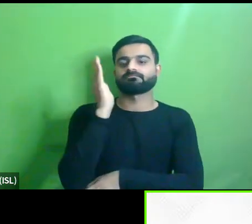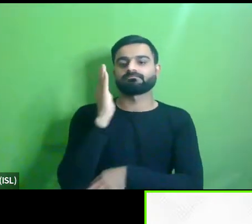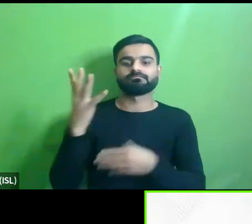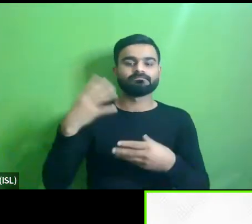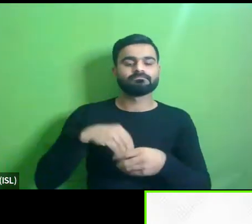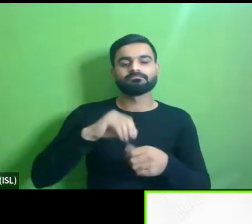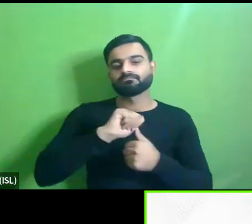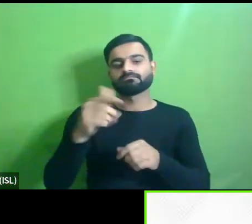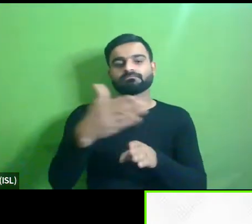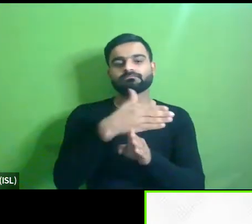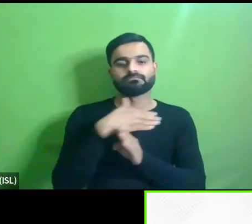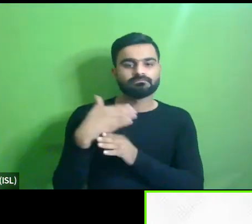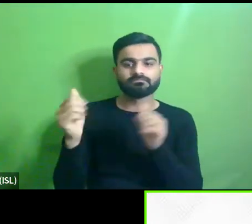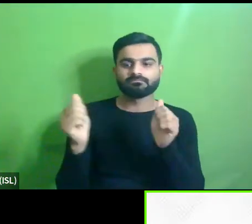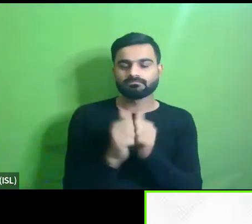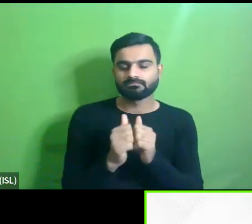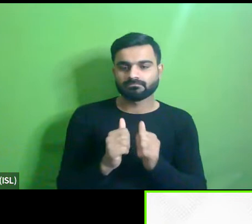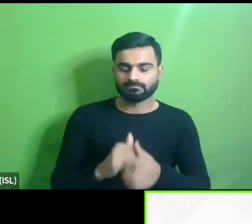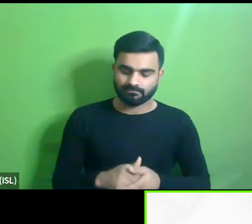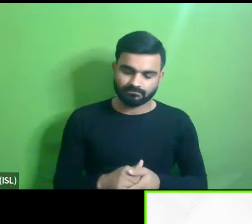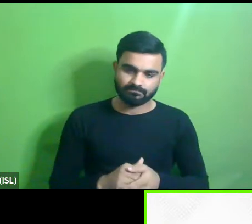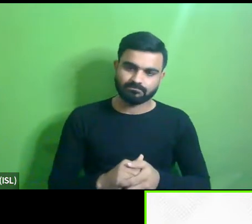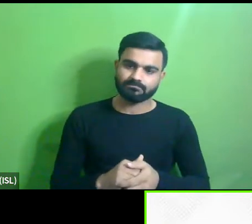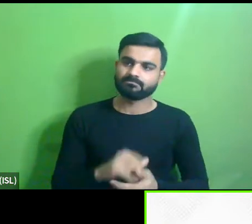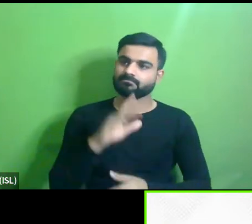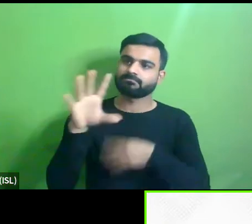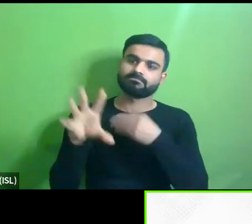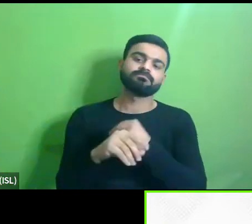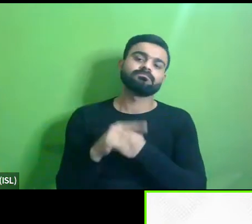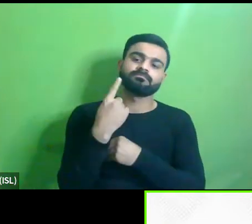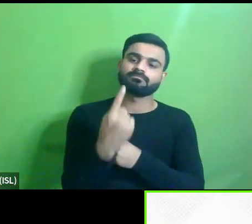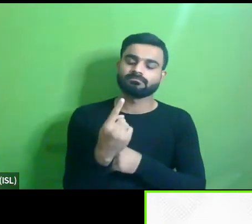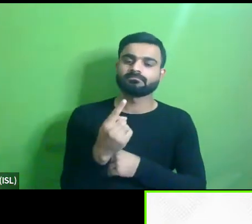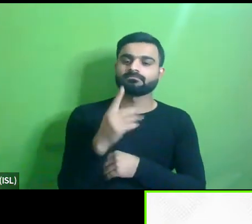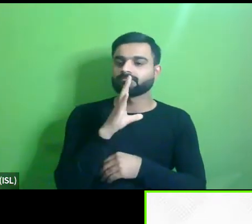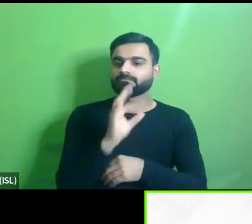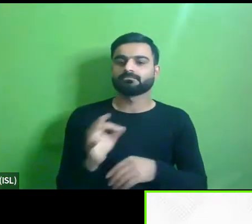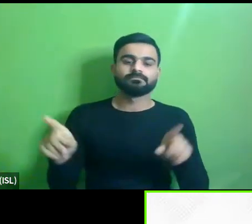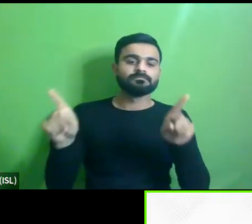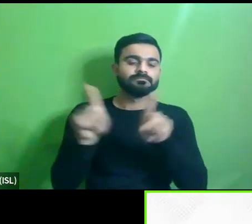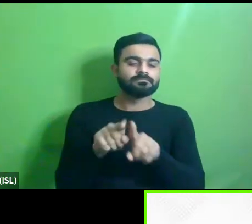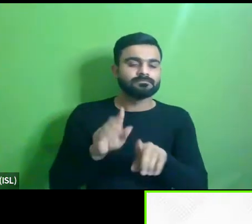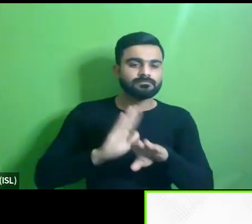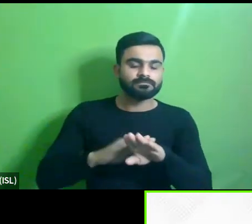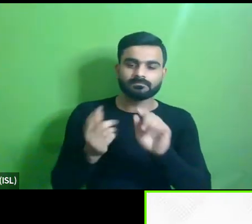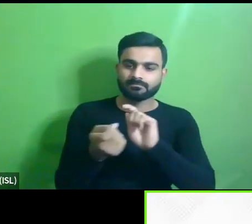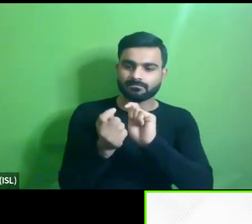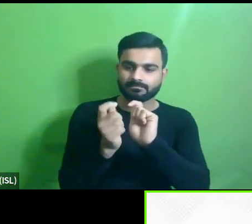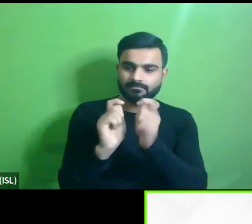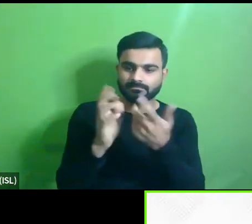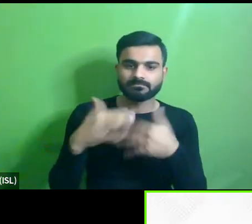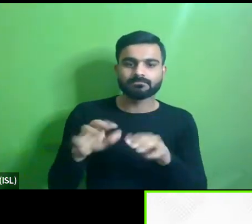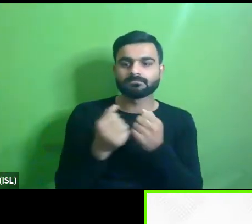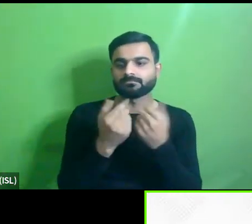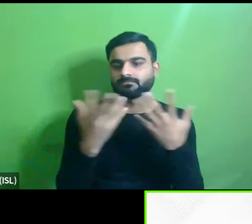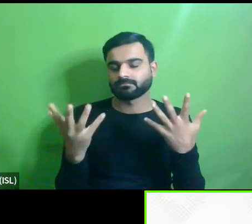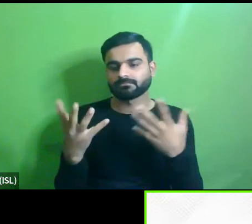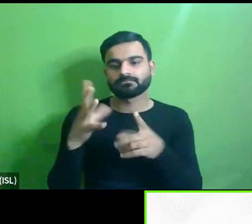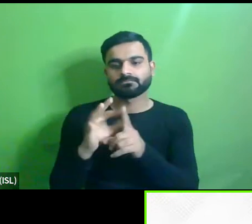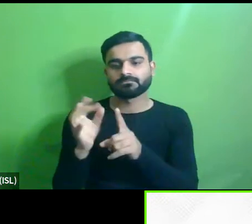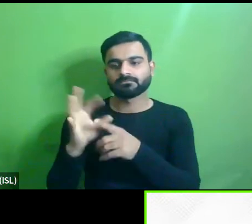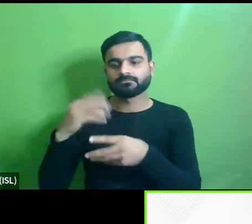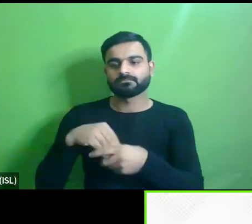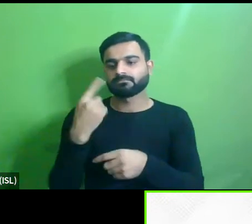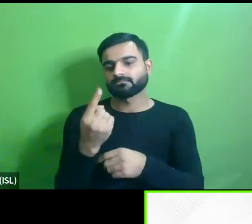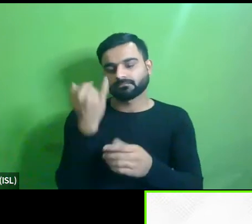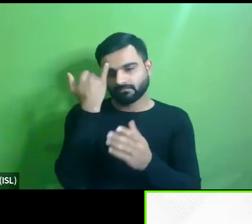all the stakeholders on board um at once and um having a seamless uh implementation thereafter this um one of